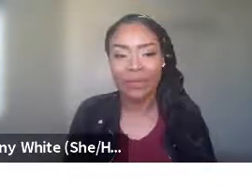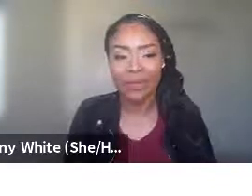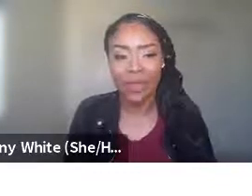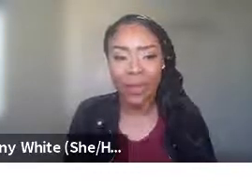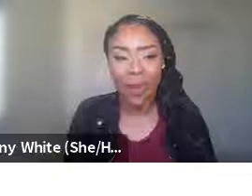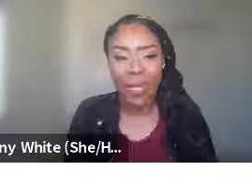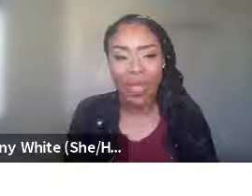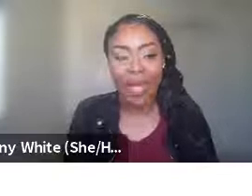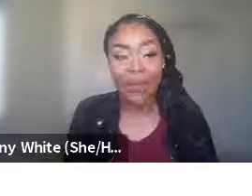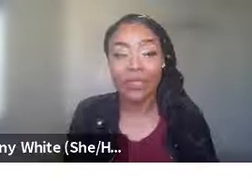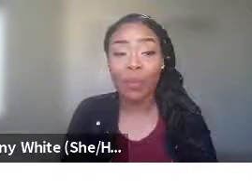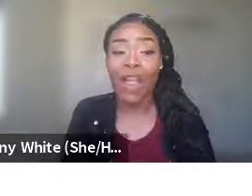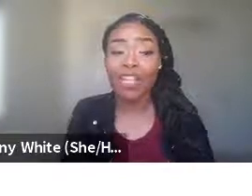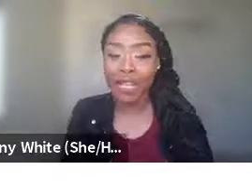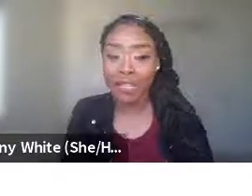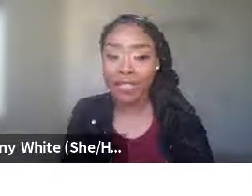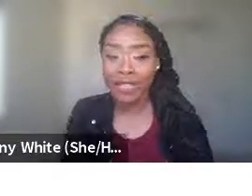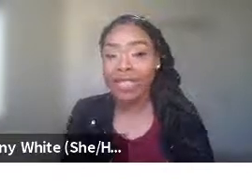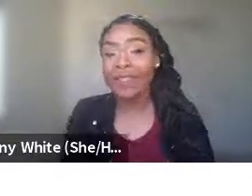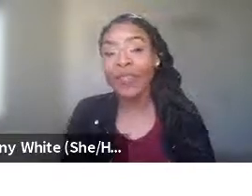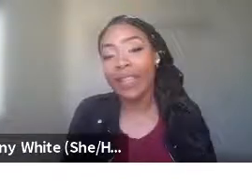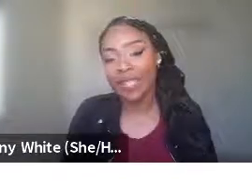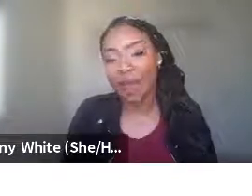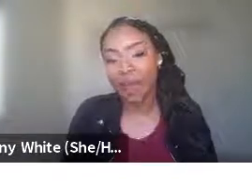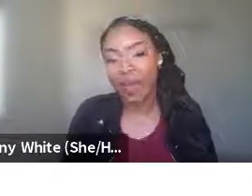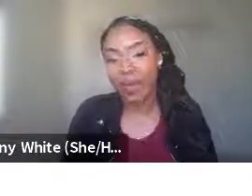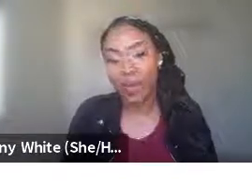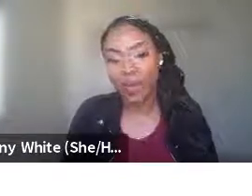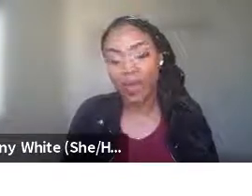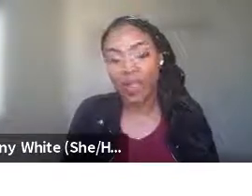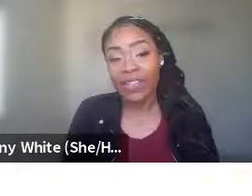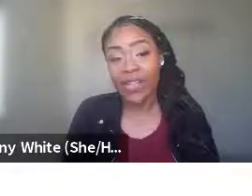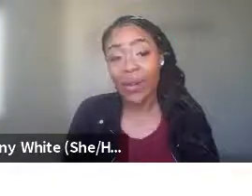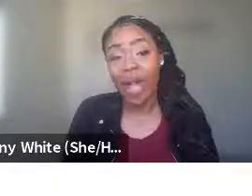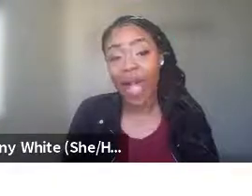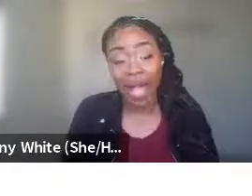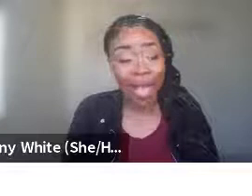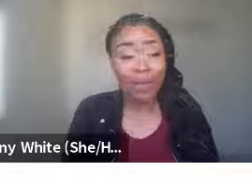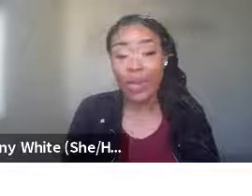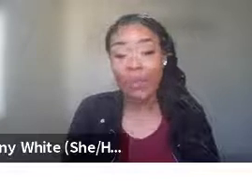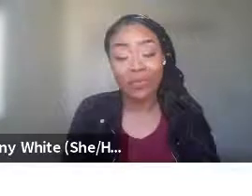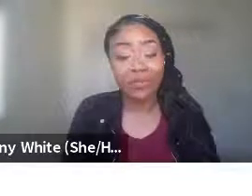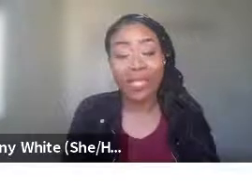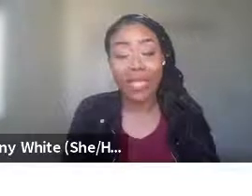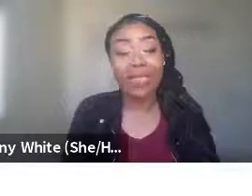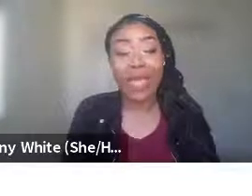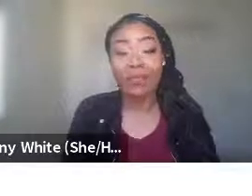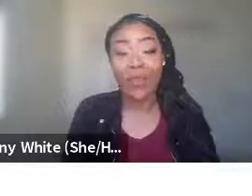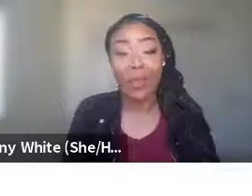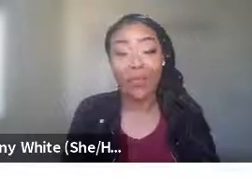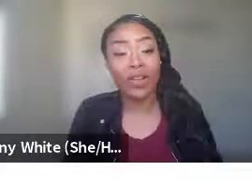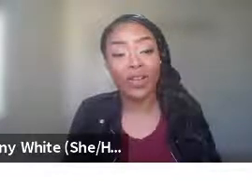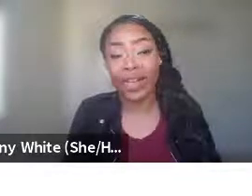fans meant, you know, and so prejudice is feelings about another group. And so I grew up thinking